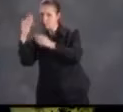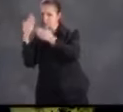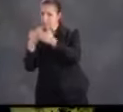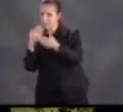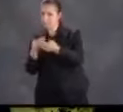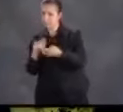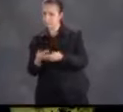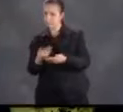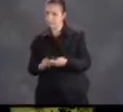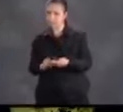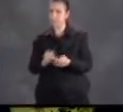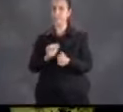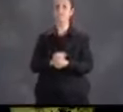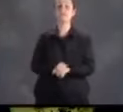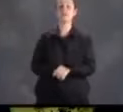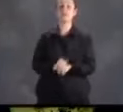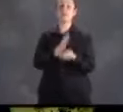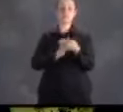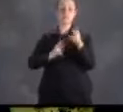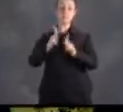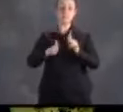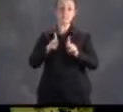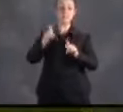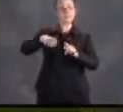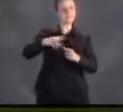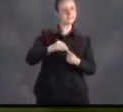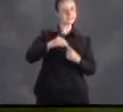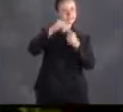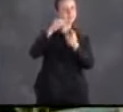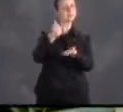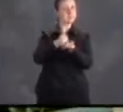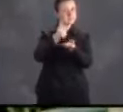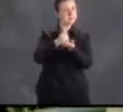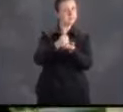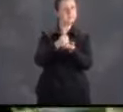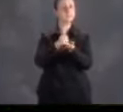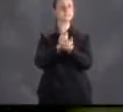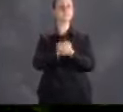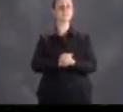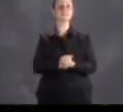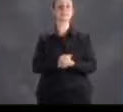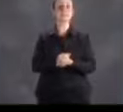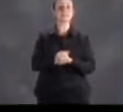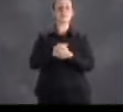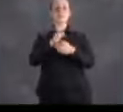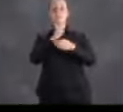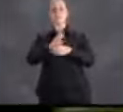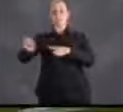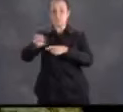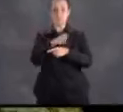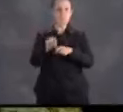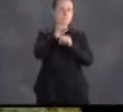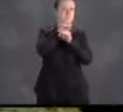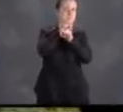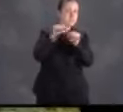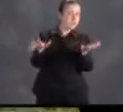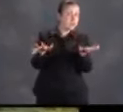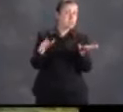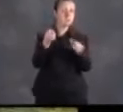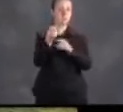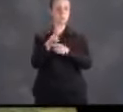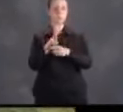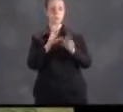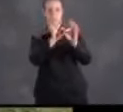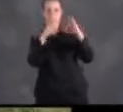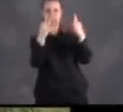our community will need special assistance during an emergency. If you don't have access to transportation, and you are not